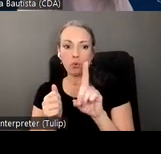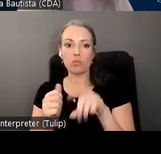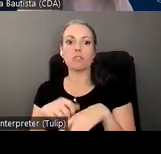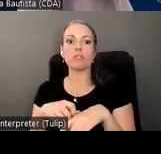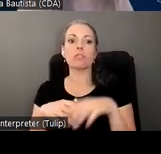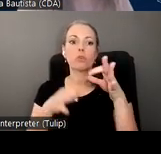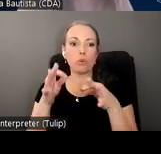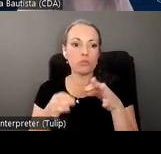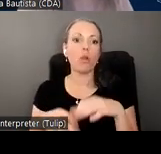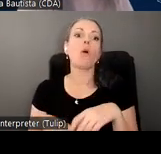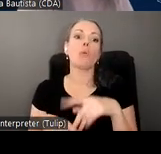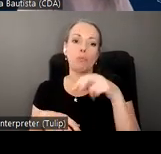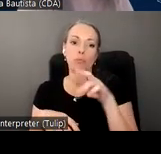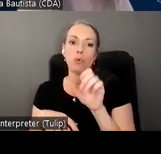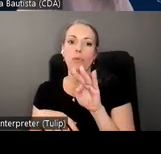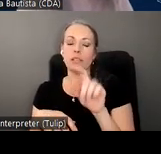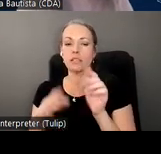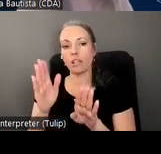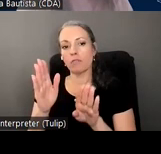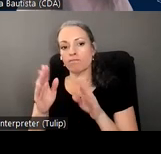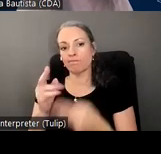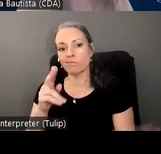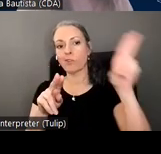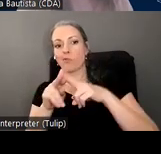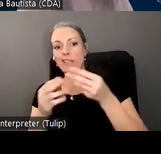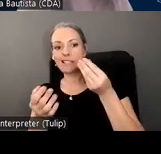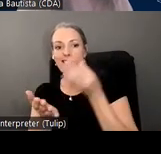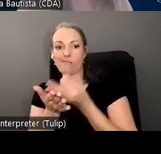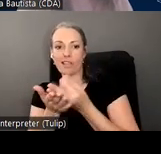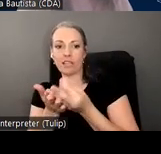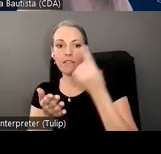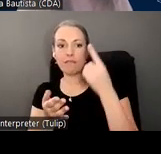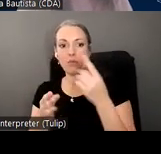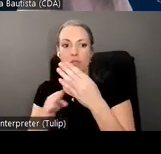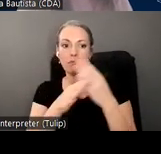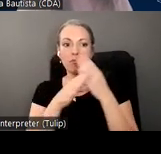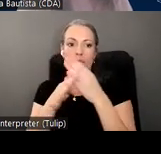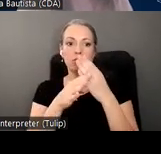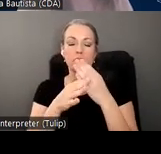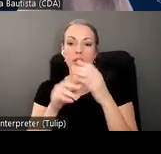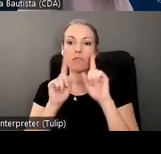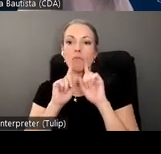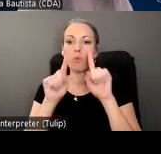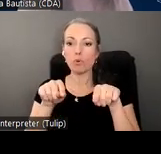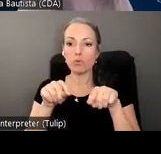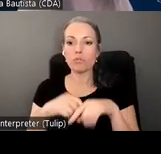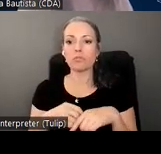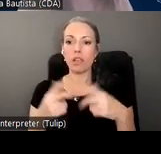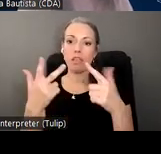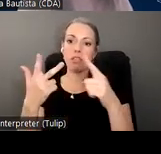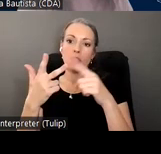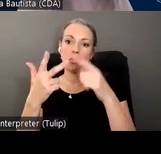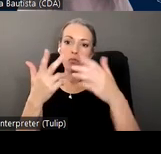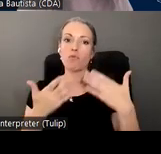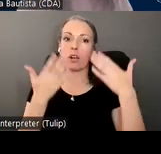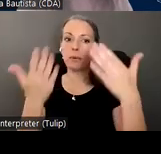probate, increased funding for APS and public guardians, and protective orders. And then the third recommendation